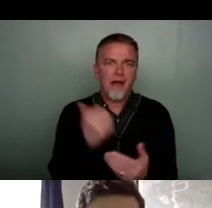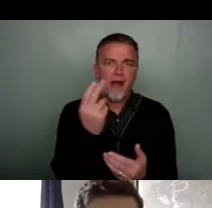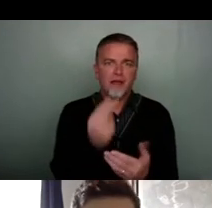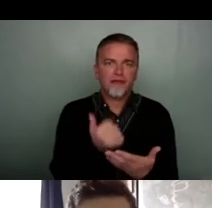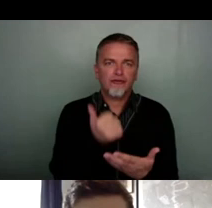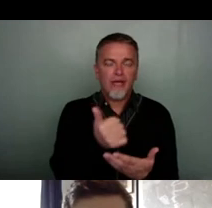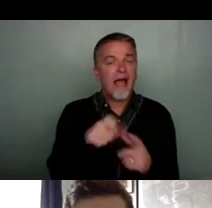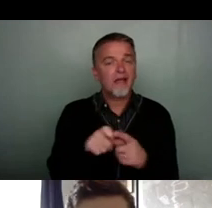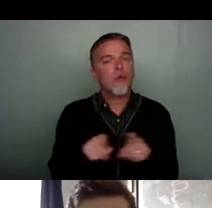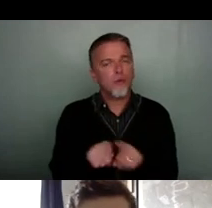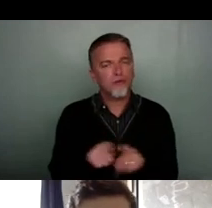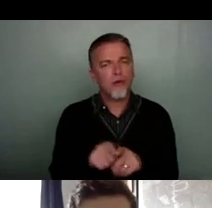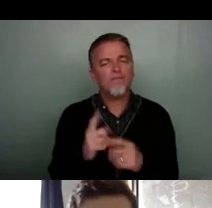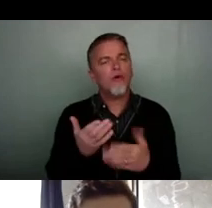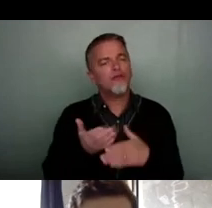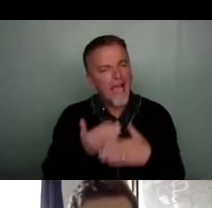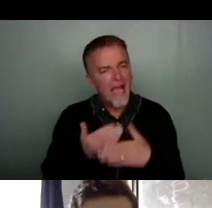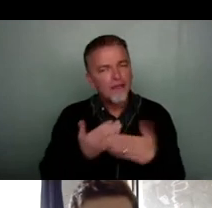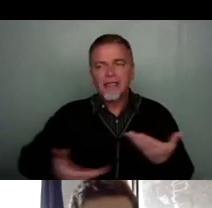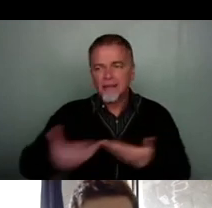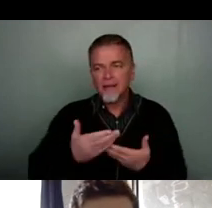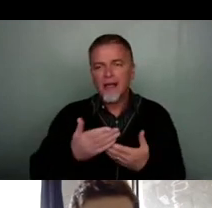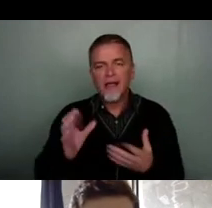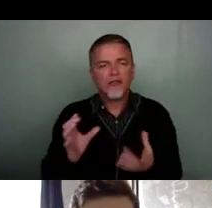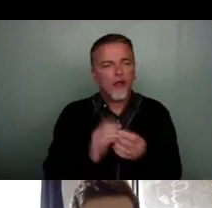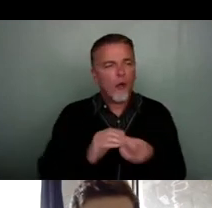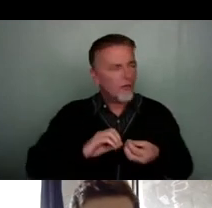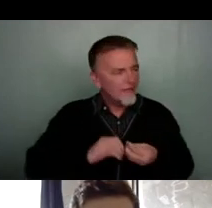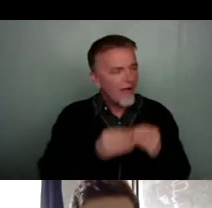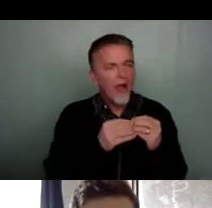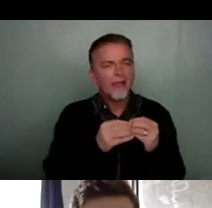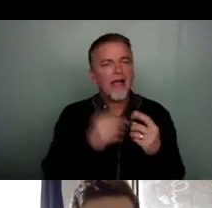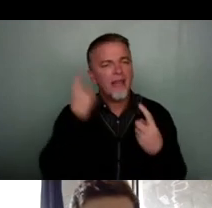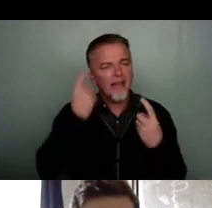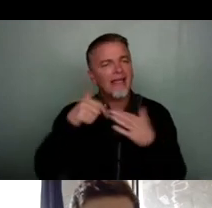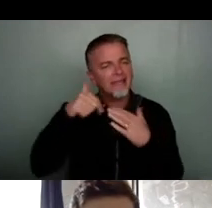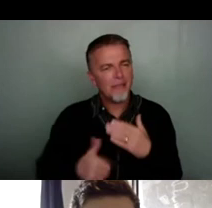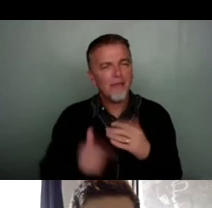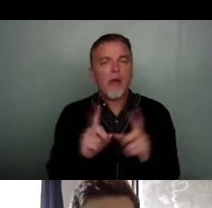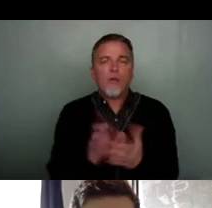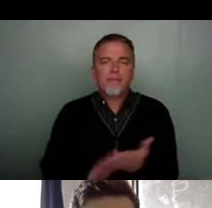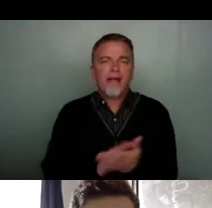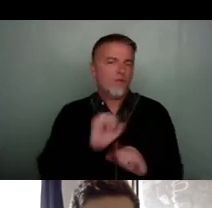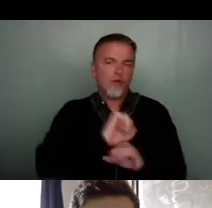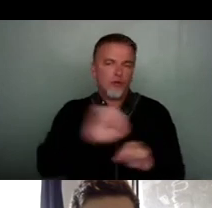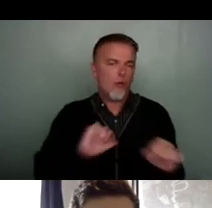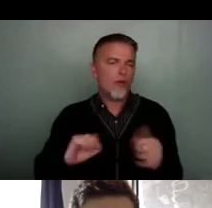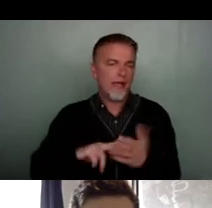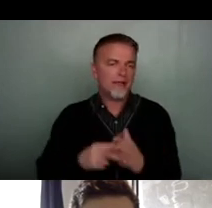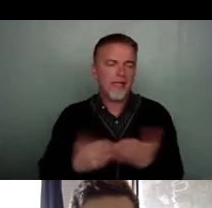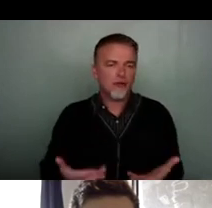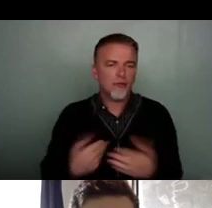um, and also for sharing and codifying and really thinking deeply about what that's meant for your organizations today.